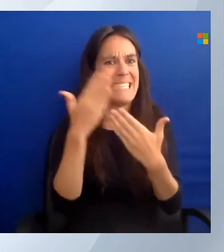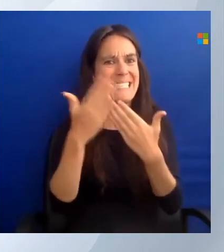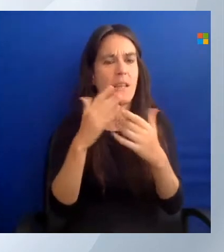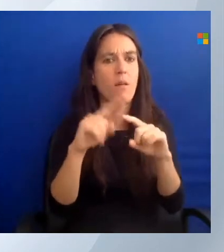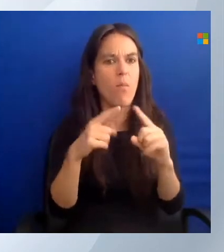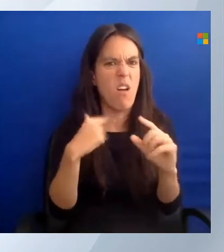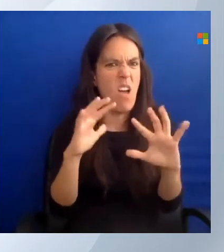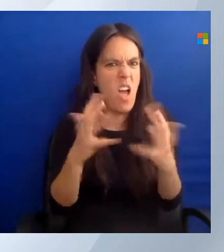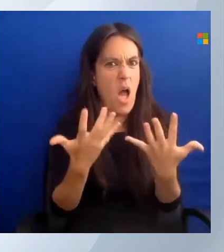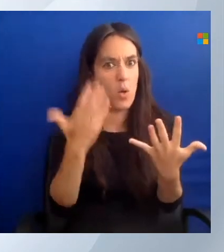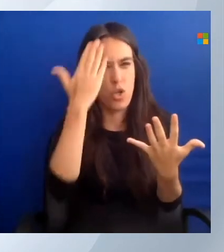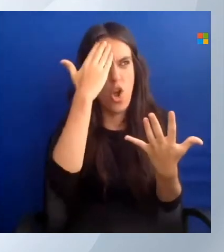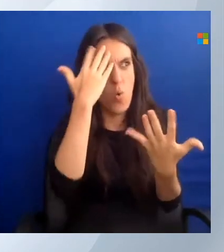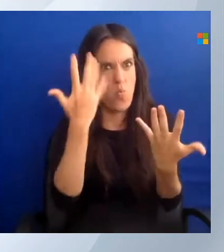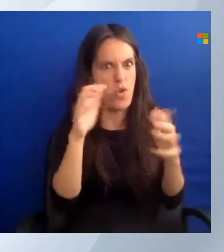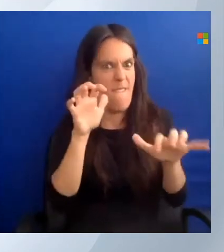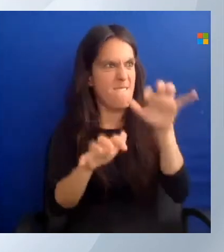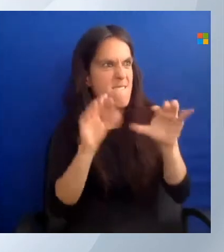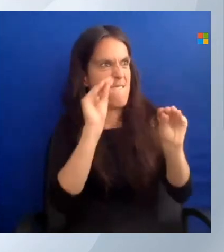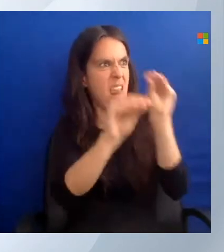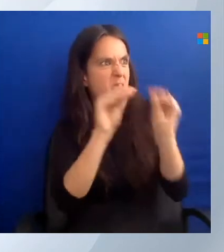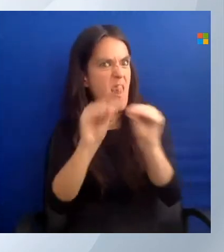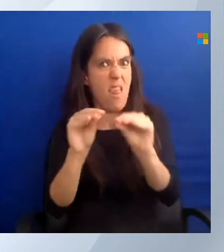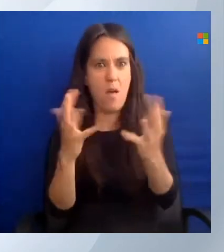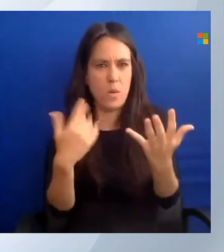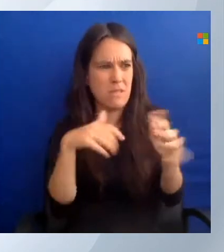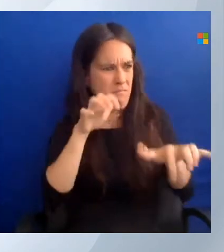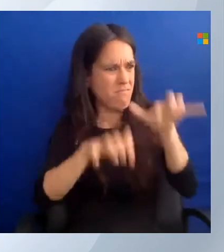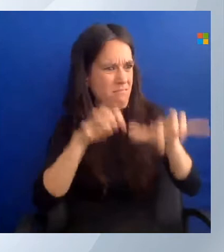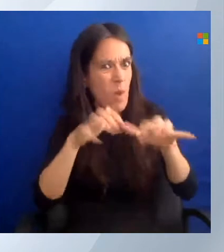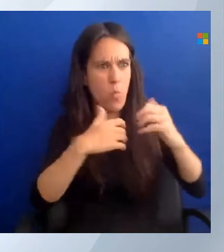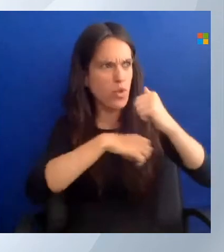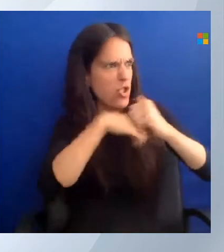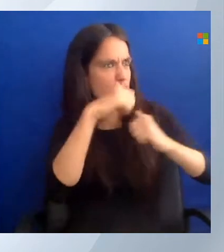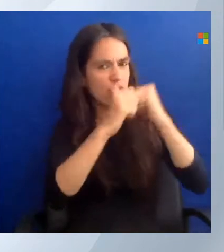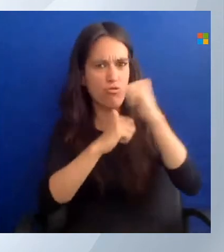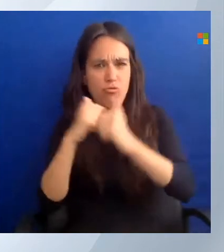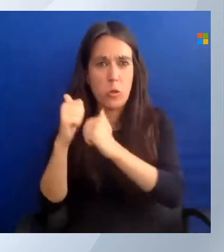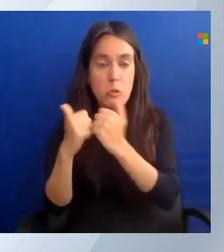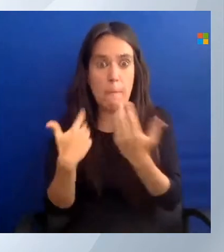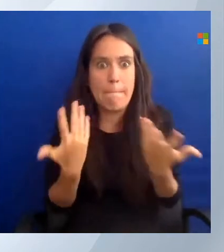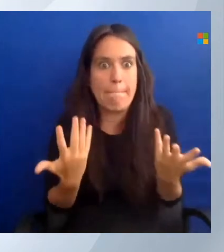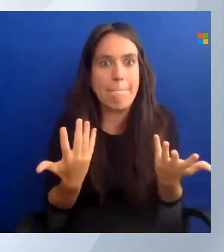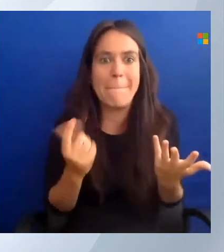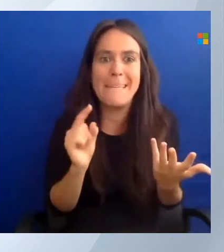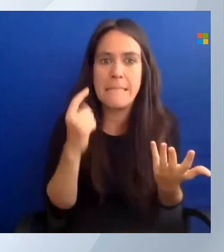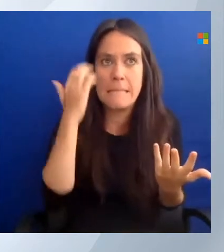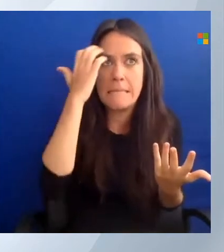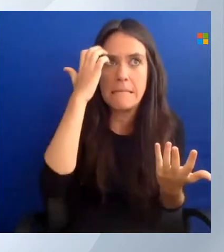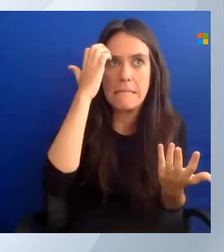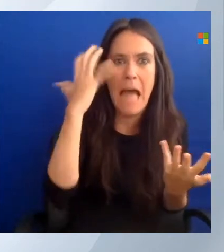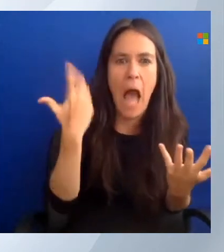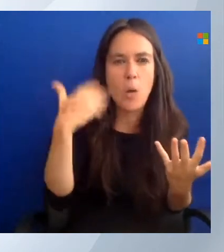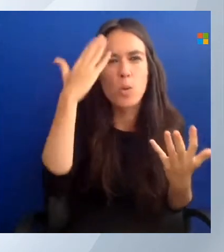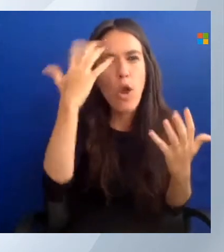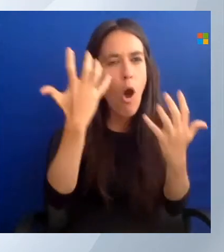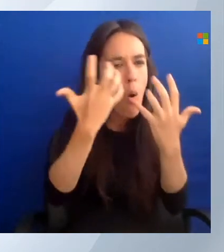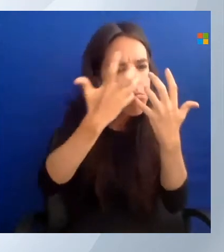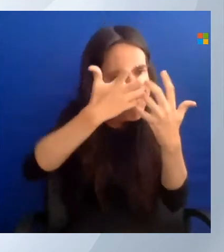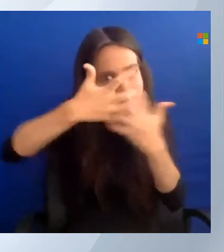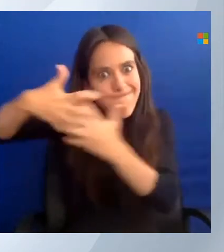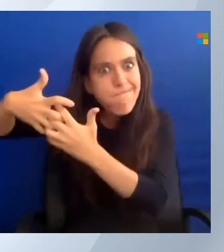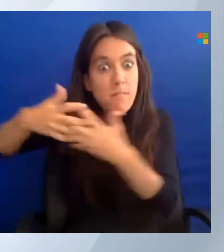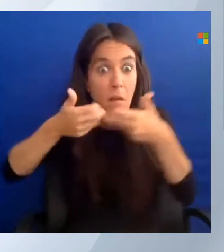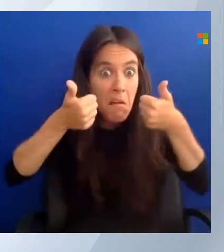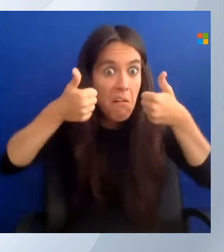in here? How do you know what schema you have to use? How do you know how it all fits together? There is complete